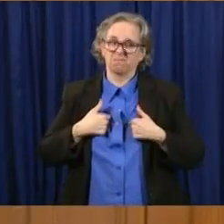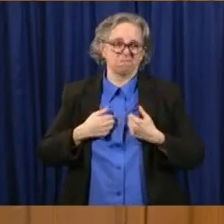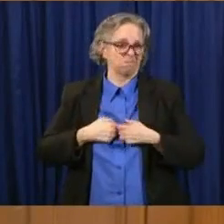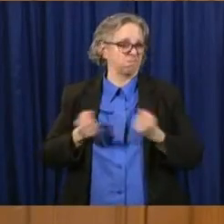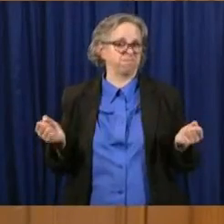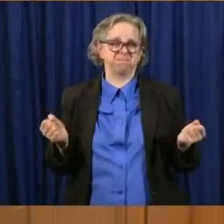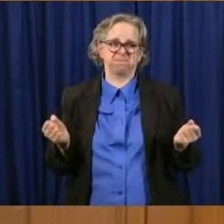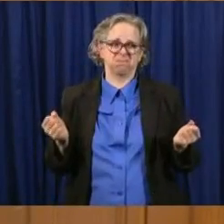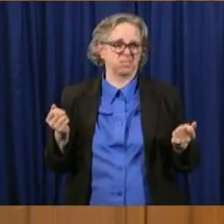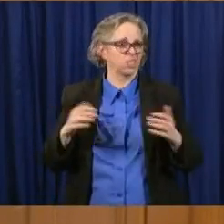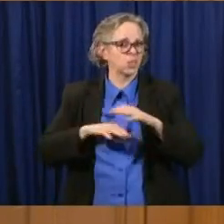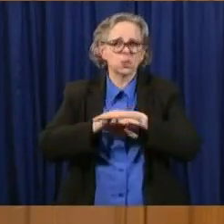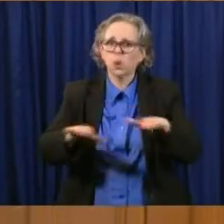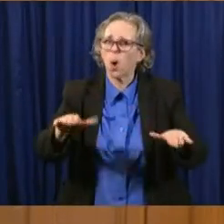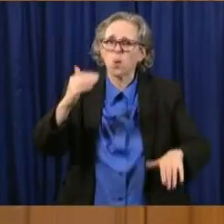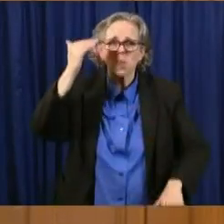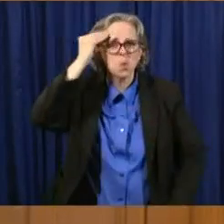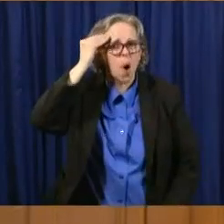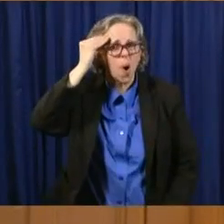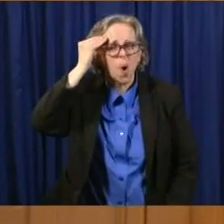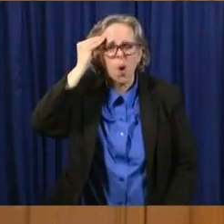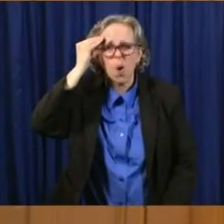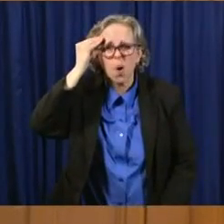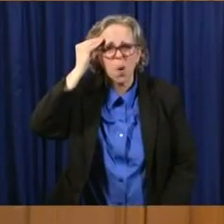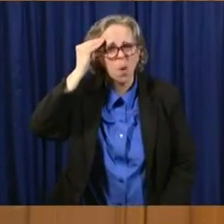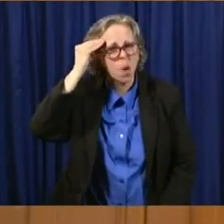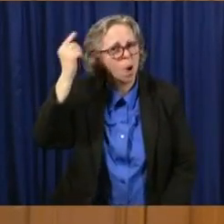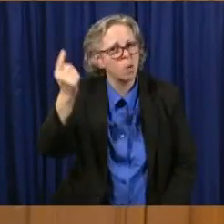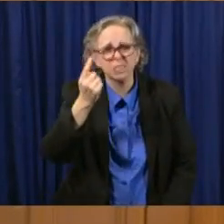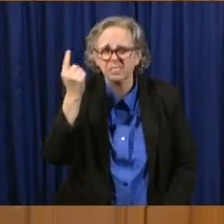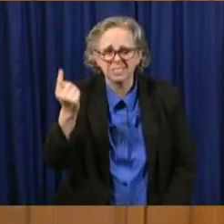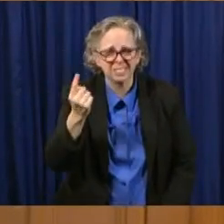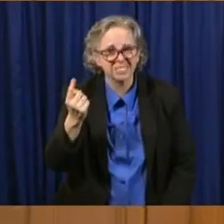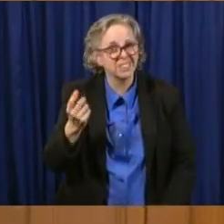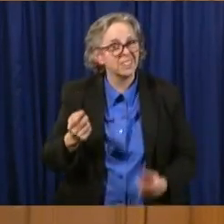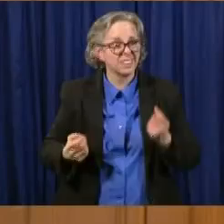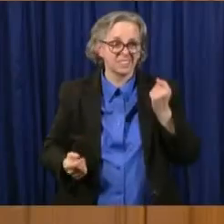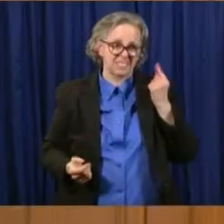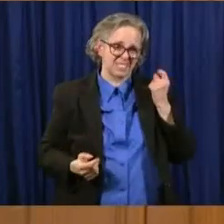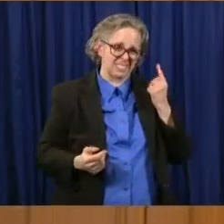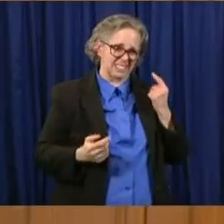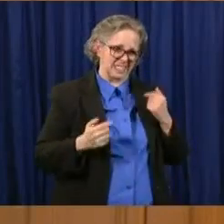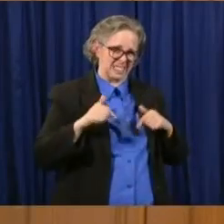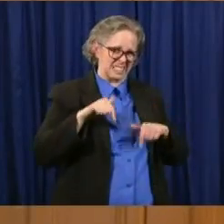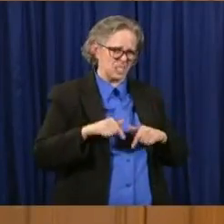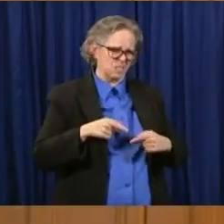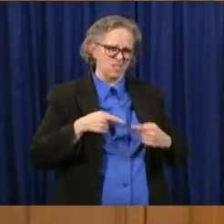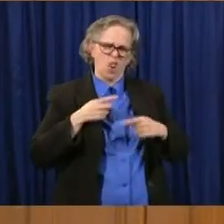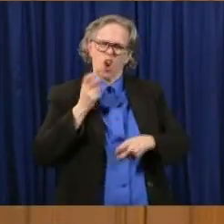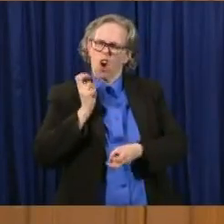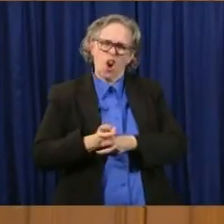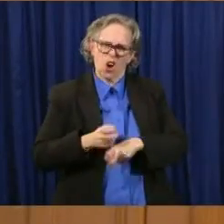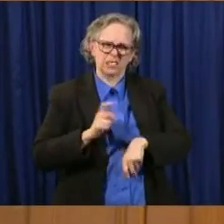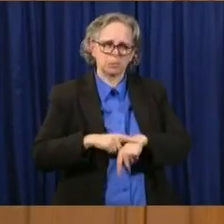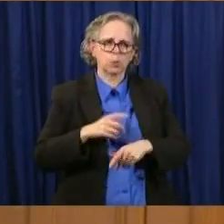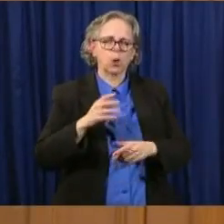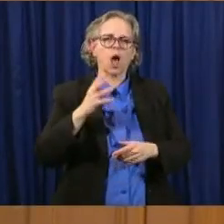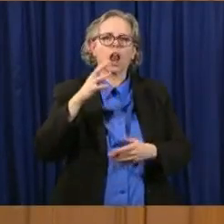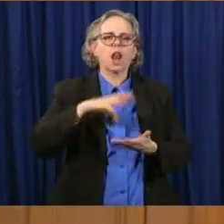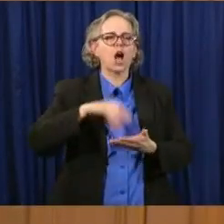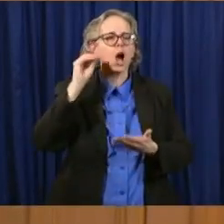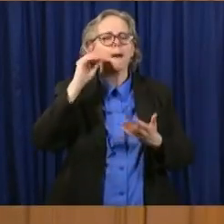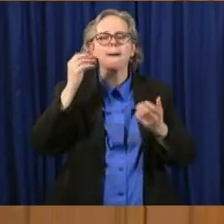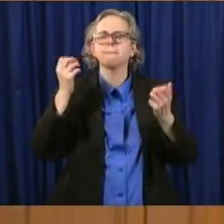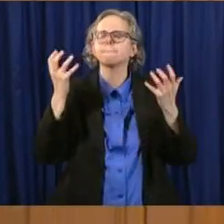These are also times that we will learn tremendous things together. And we will always tell you what we know, as we know it.